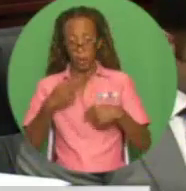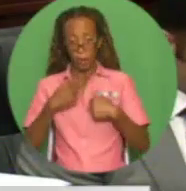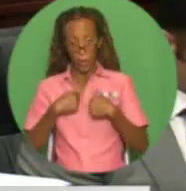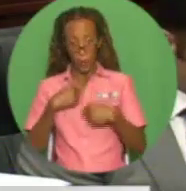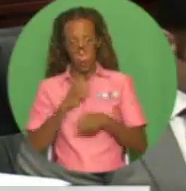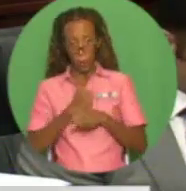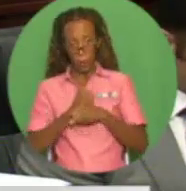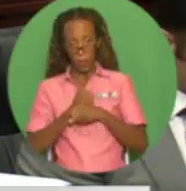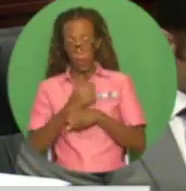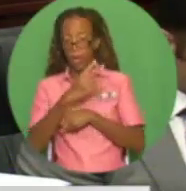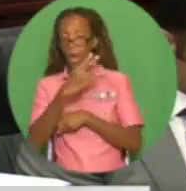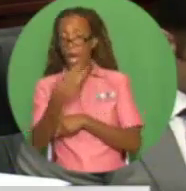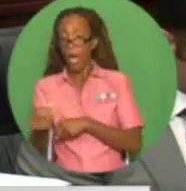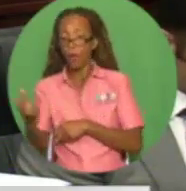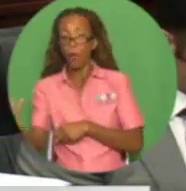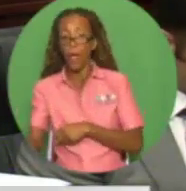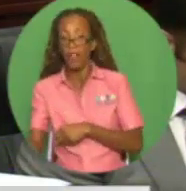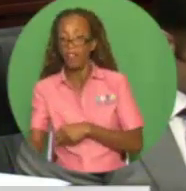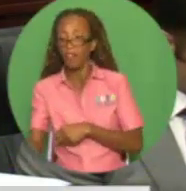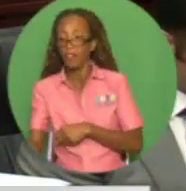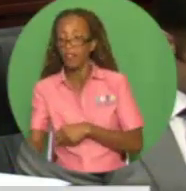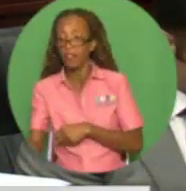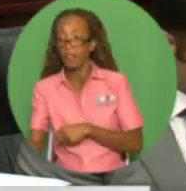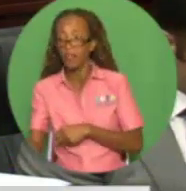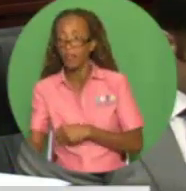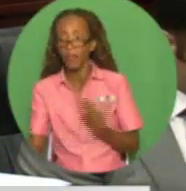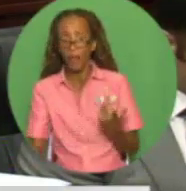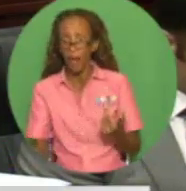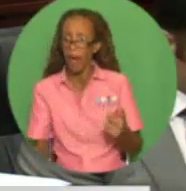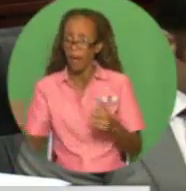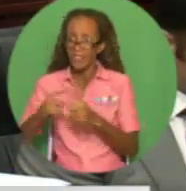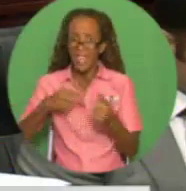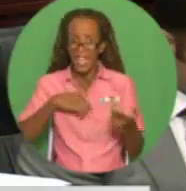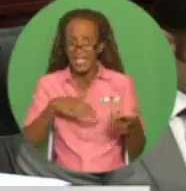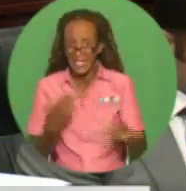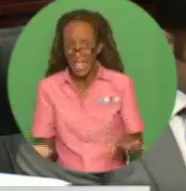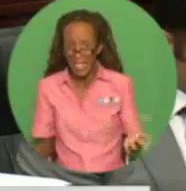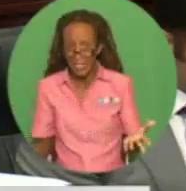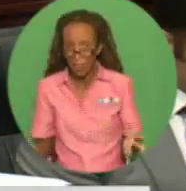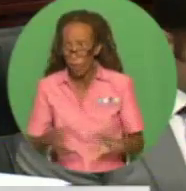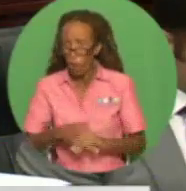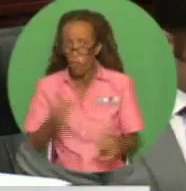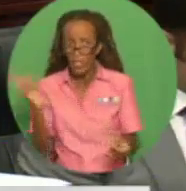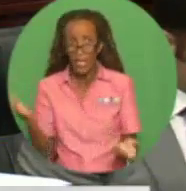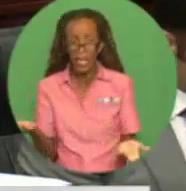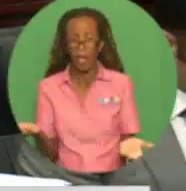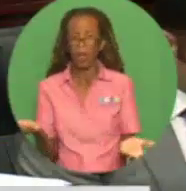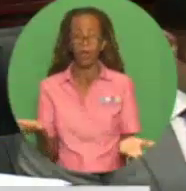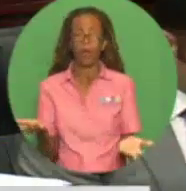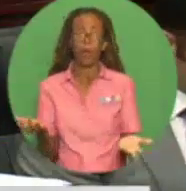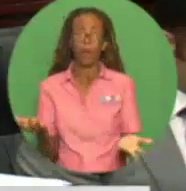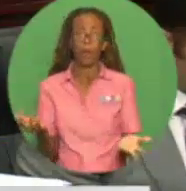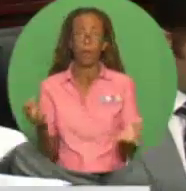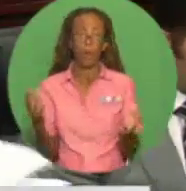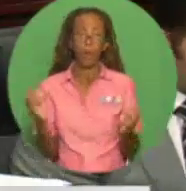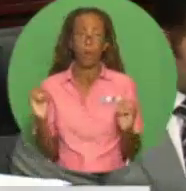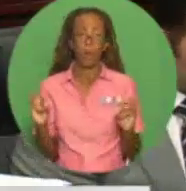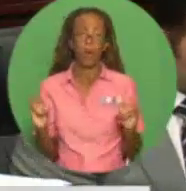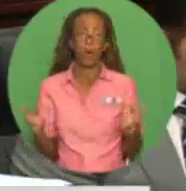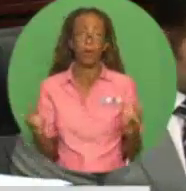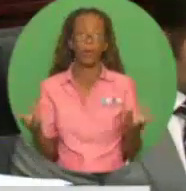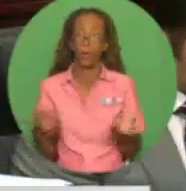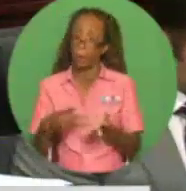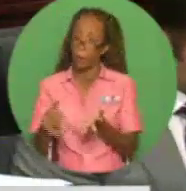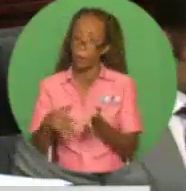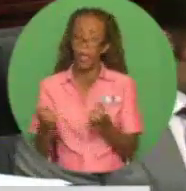death. This has to be one of the most generous medical plans in Trinidad and Tobago, if not in the entire Caribbean